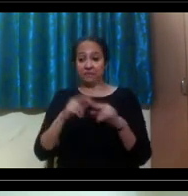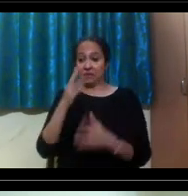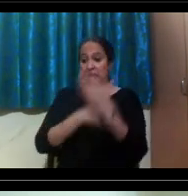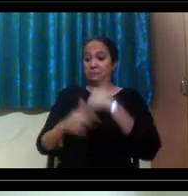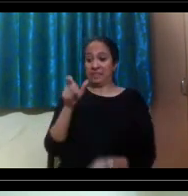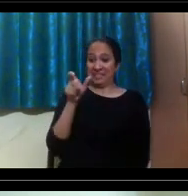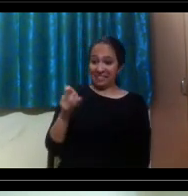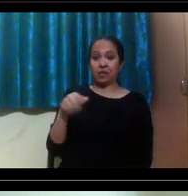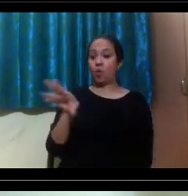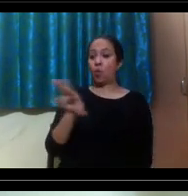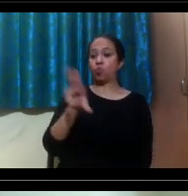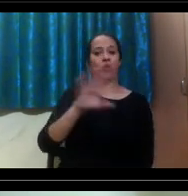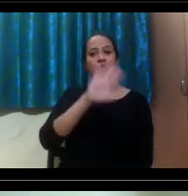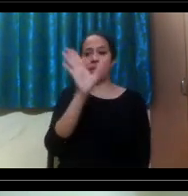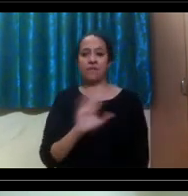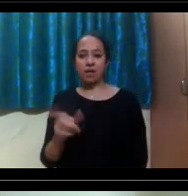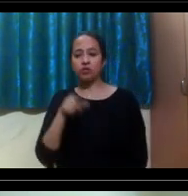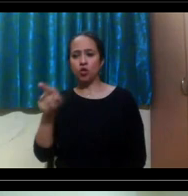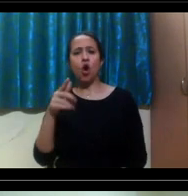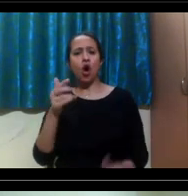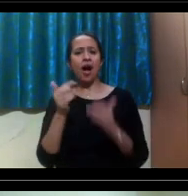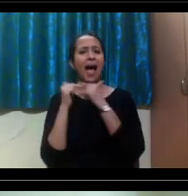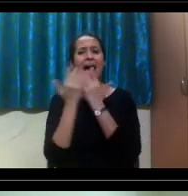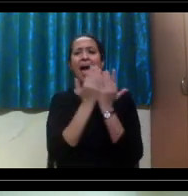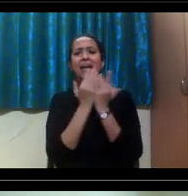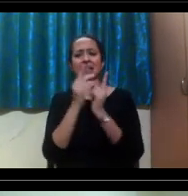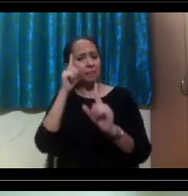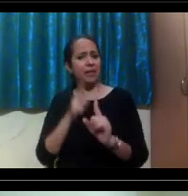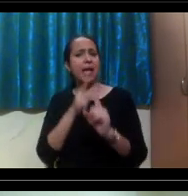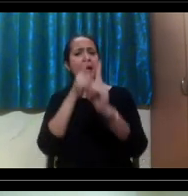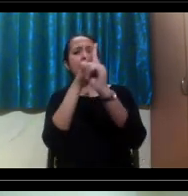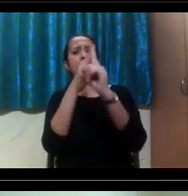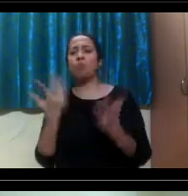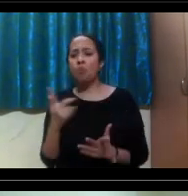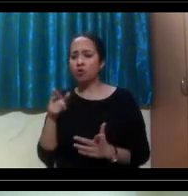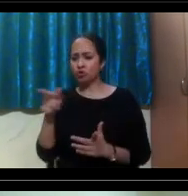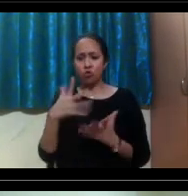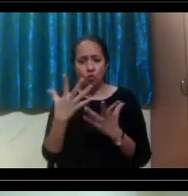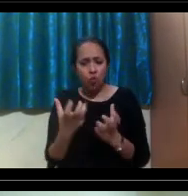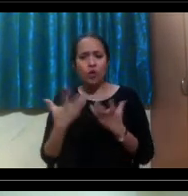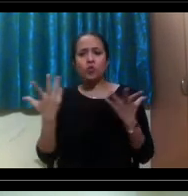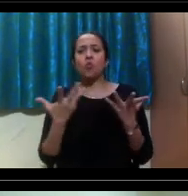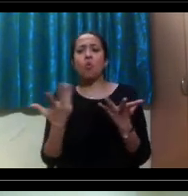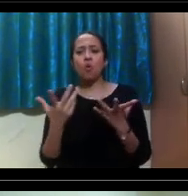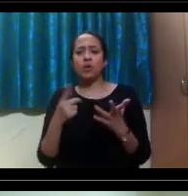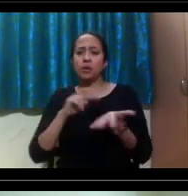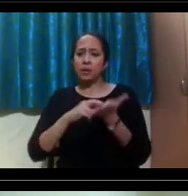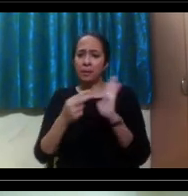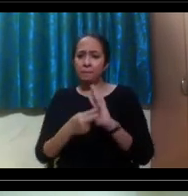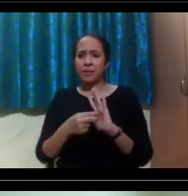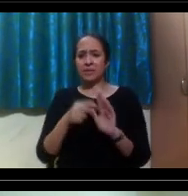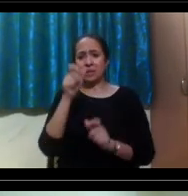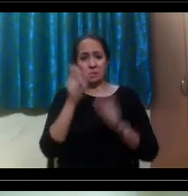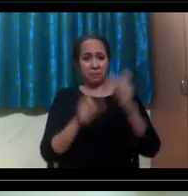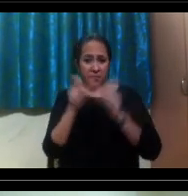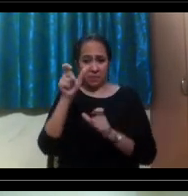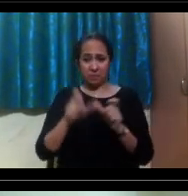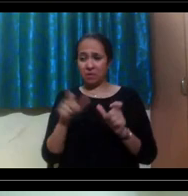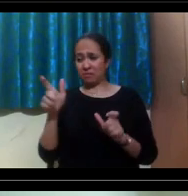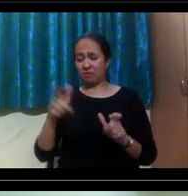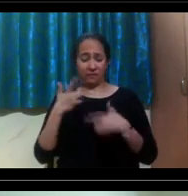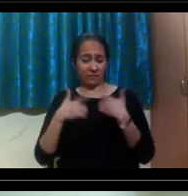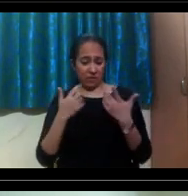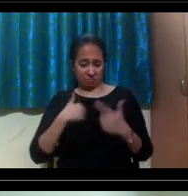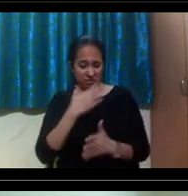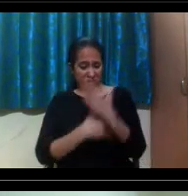professional academic goals, then it is important to, um, share that personal story or not to feel that, um,